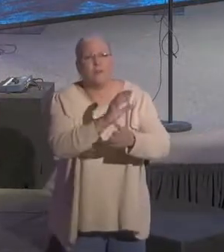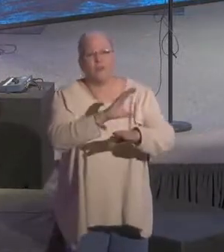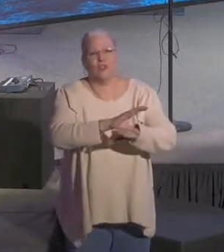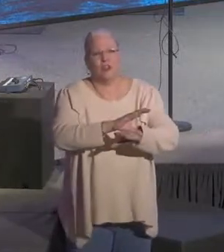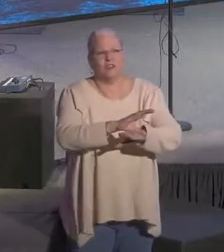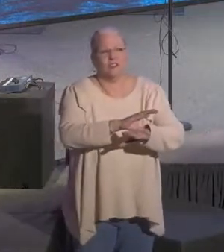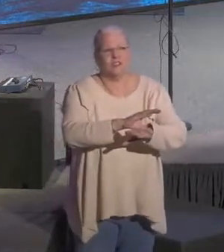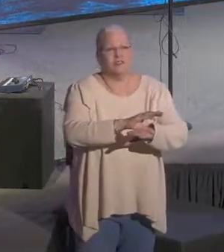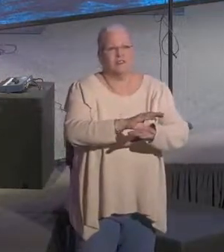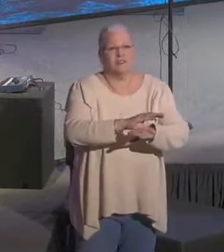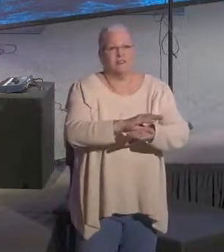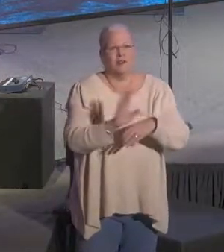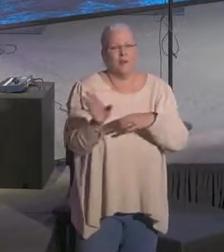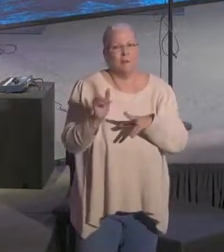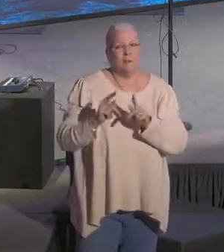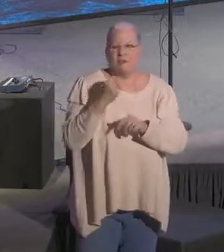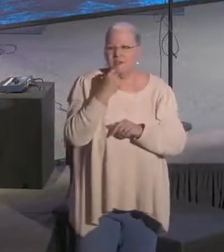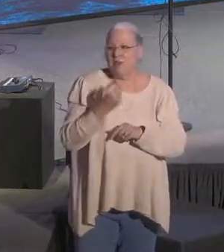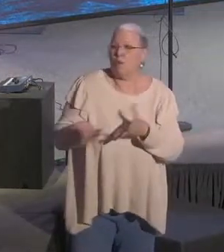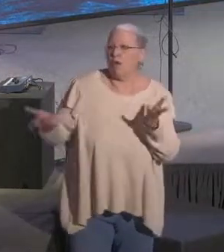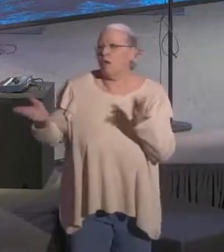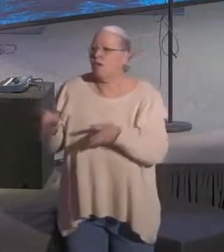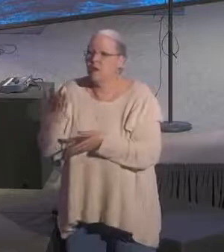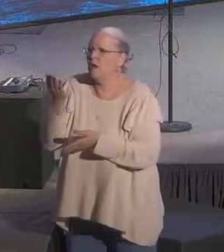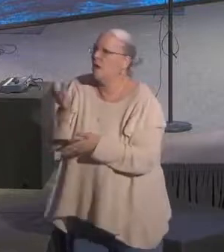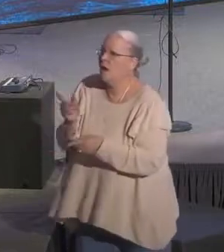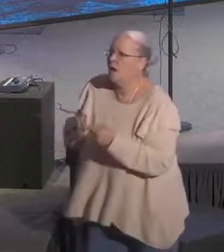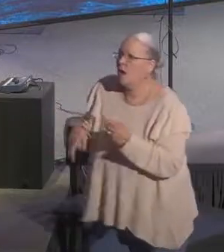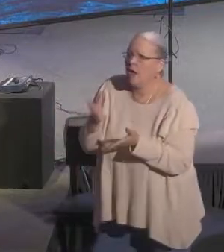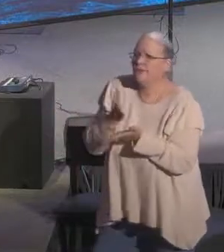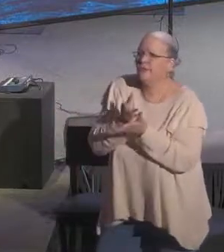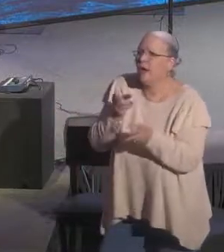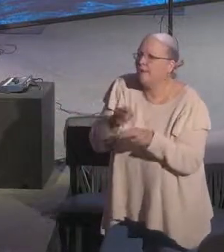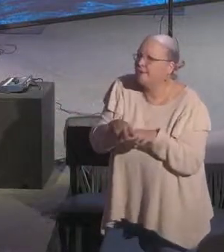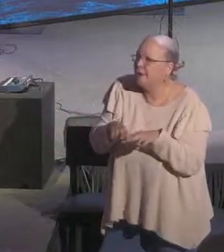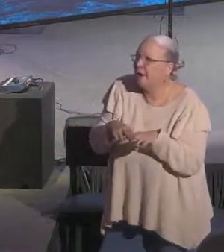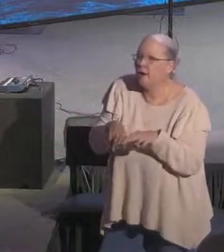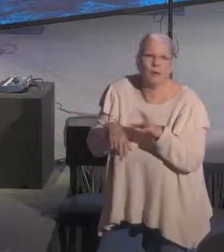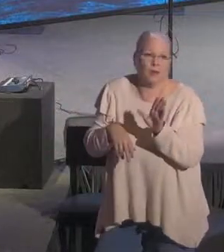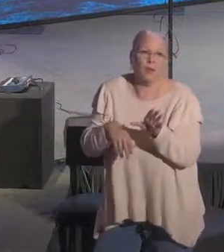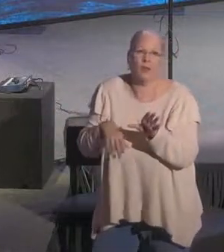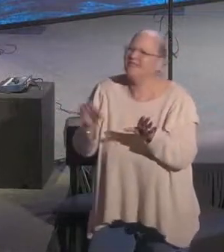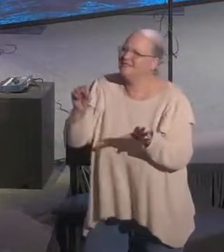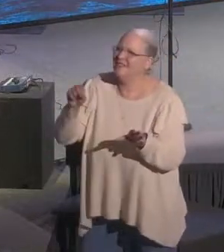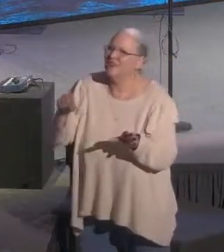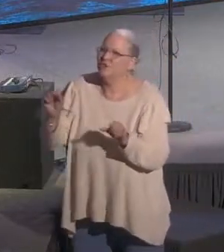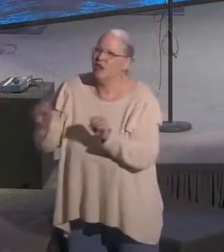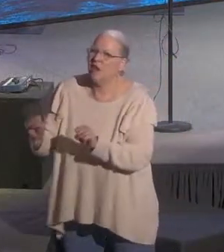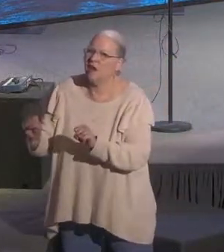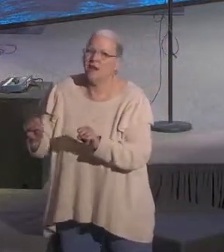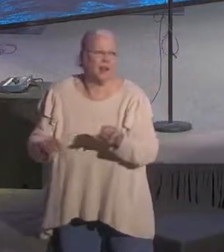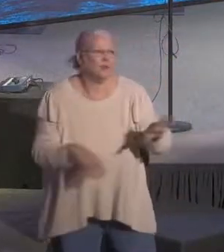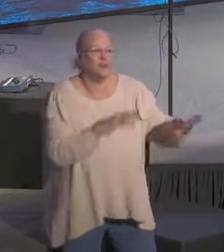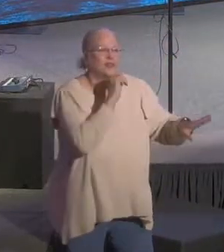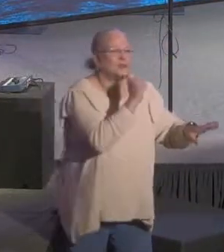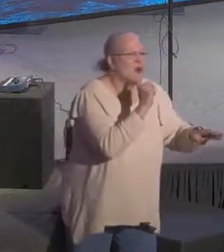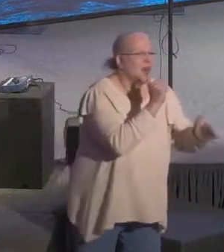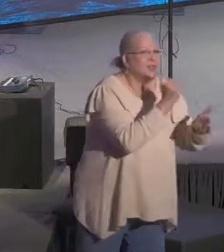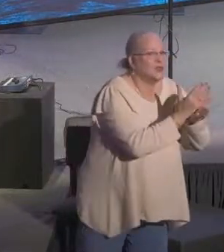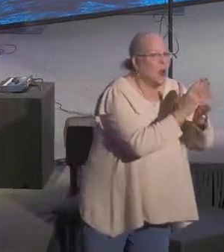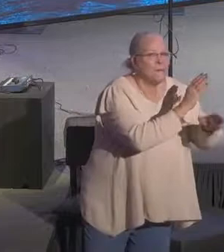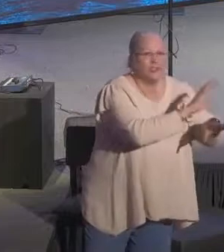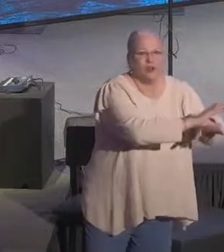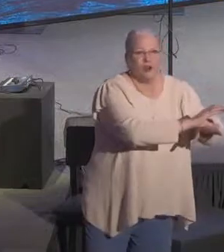said you can't stop a train. Oh, yeah, you can stop a train. But you cannot stop the church. Nations have come and gone.